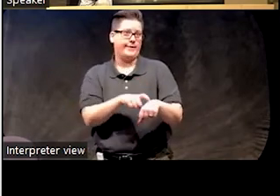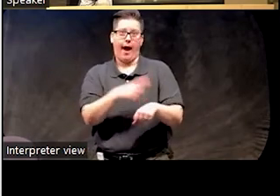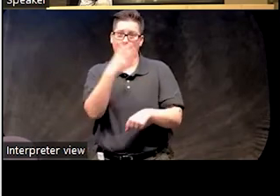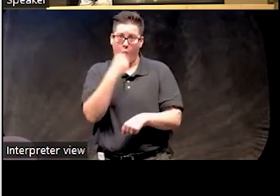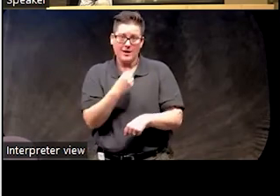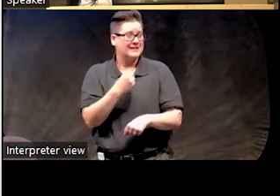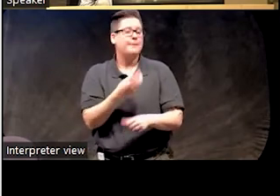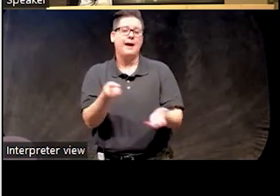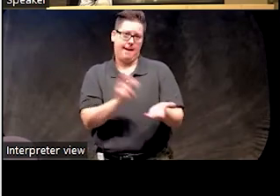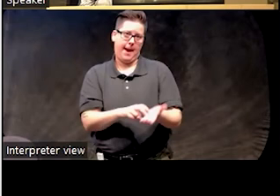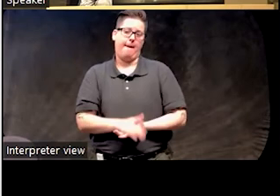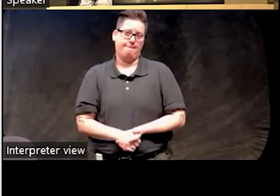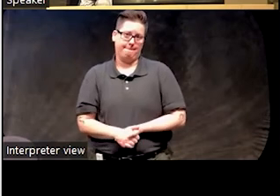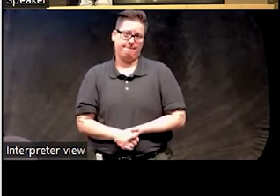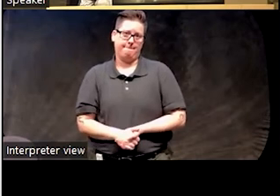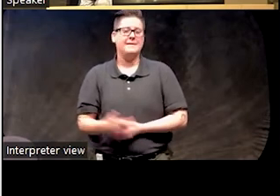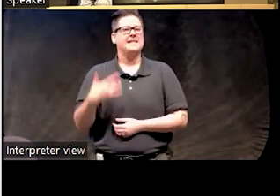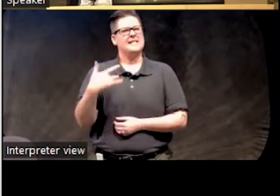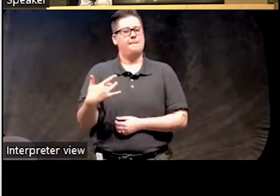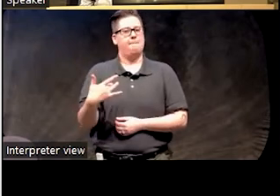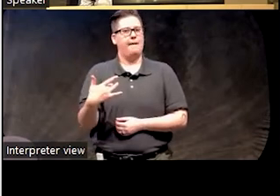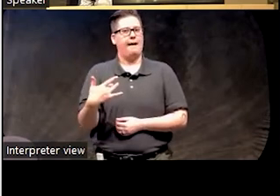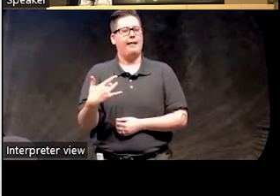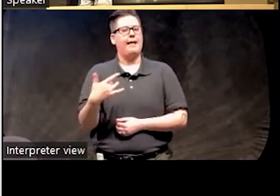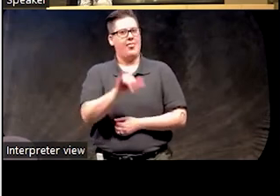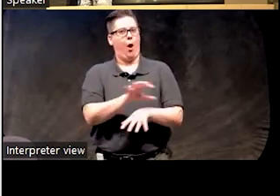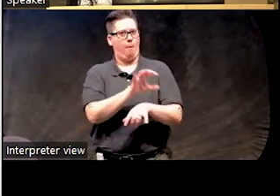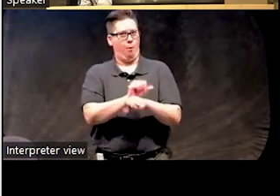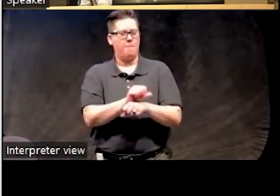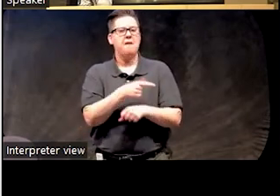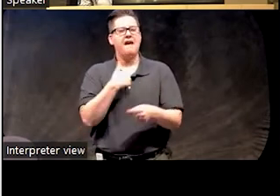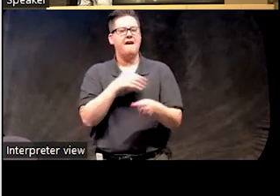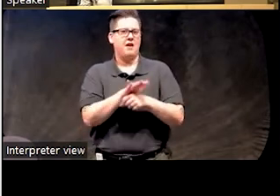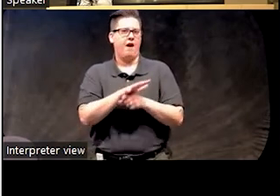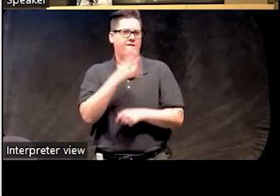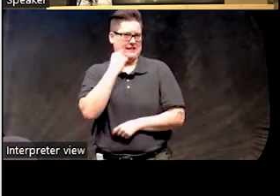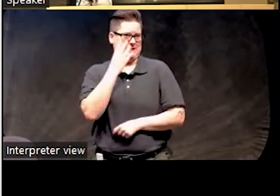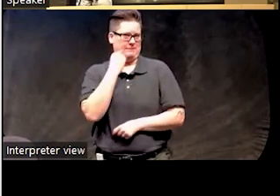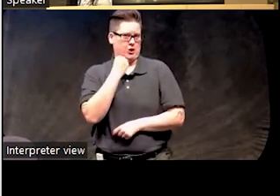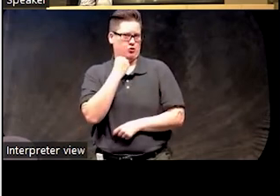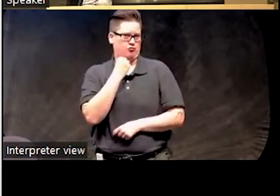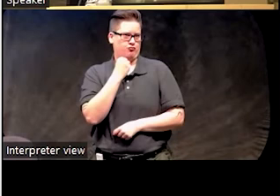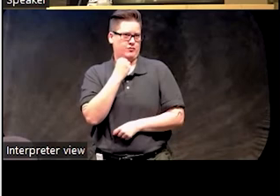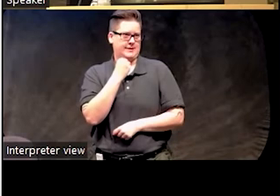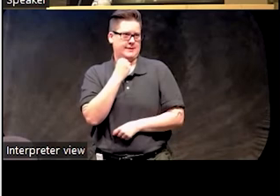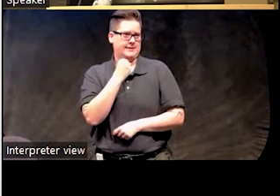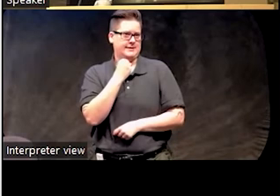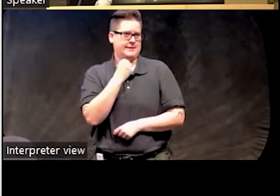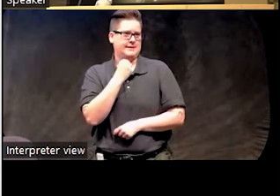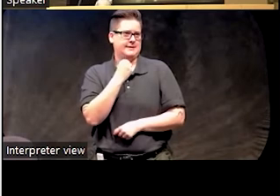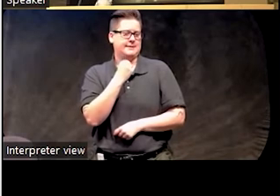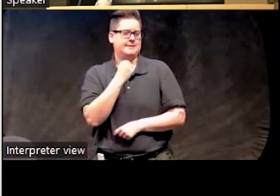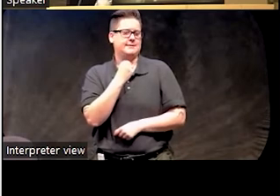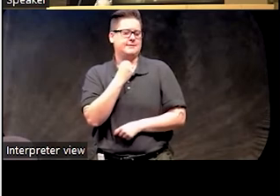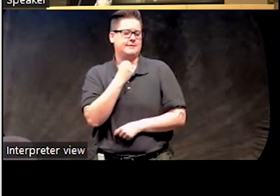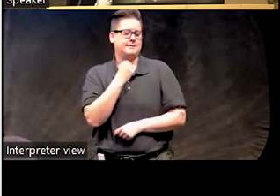fall asleep. And usually by this appointment, they're struggling, you know, they have enough experience where they didn't do that, that we can kind of tackle